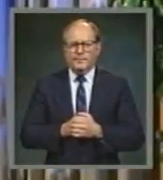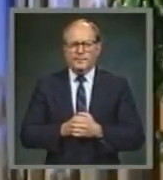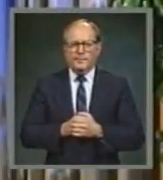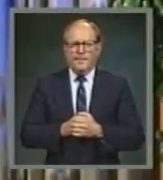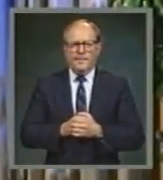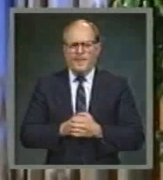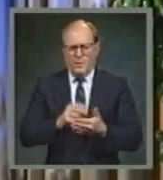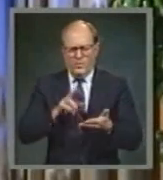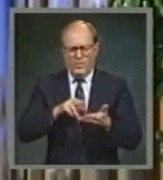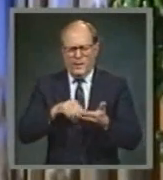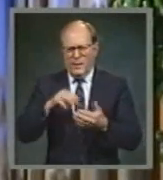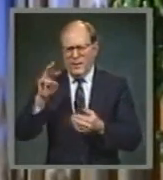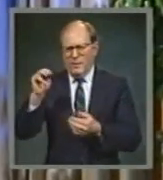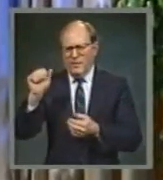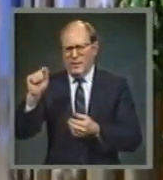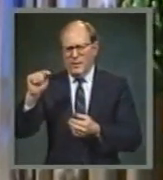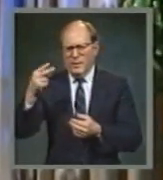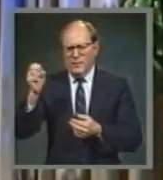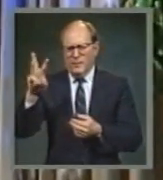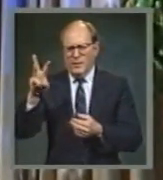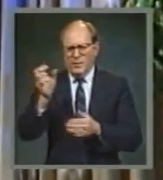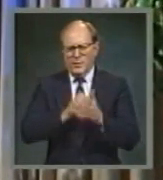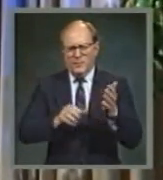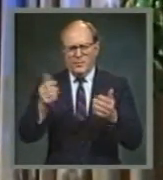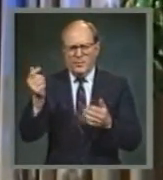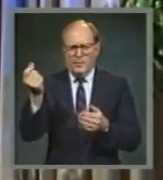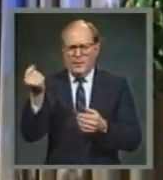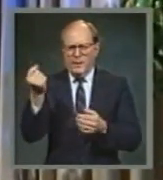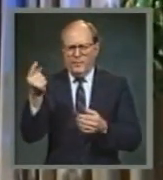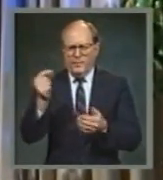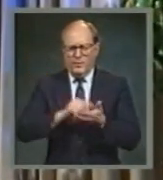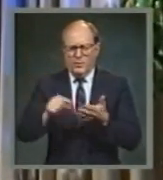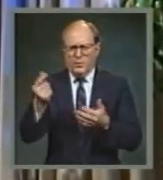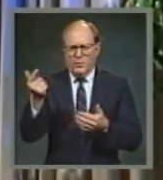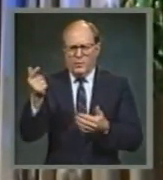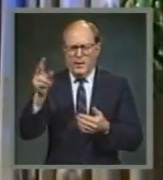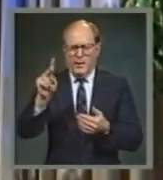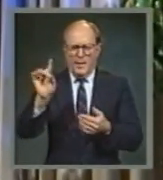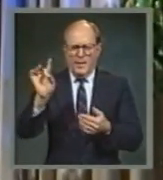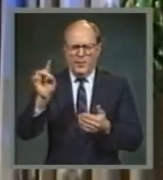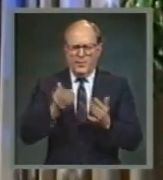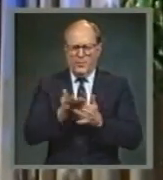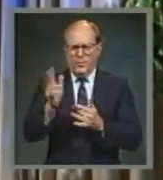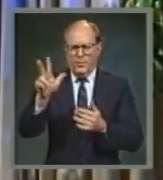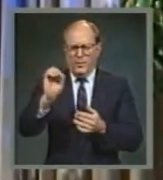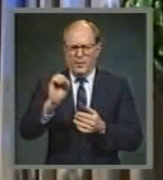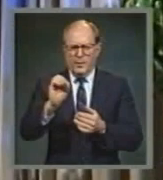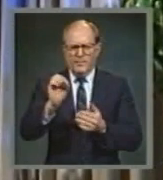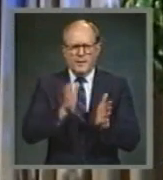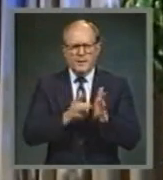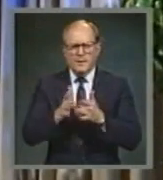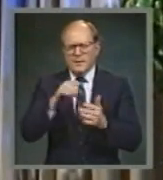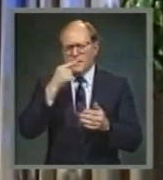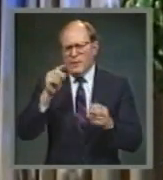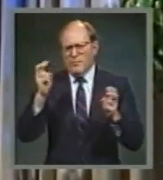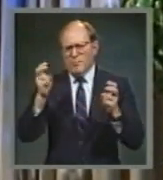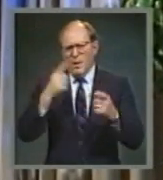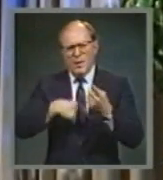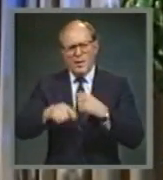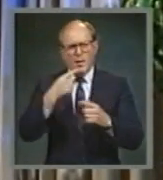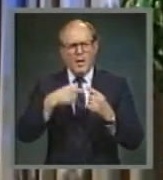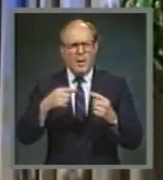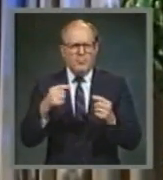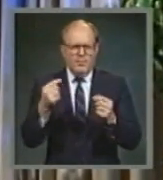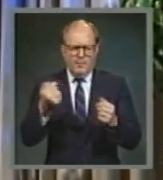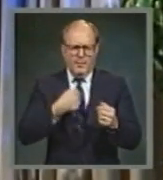I'm reading Matthew chapter 11, verses 28, 29, and 30. Jesus said, Come unto me, all ye